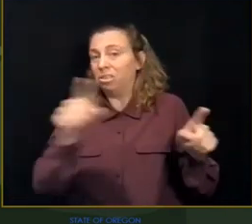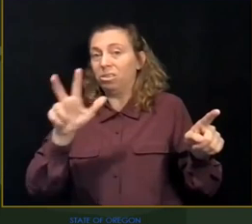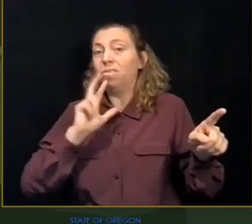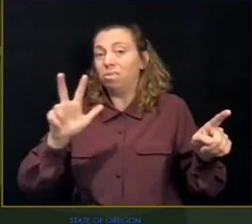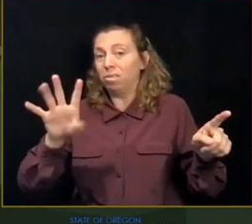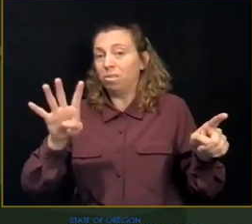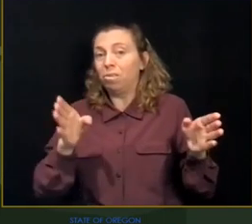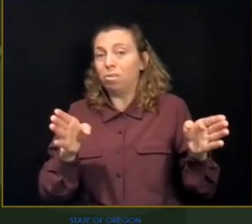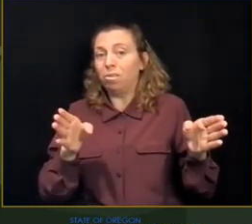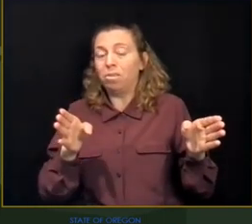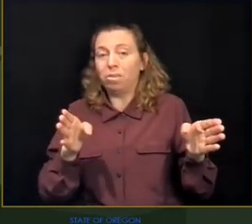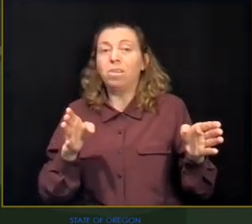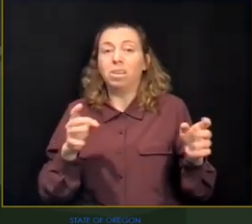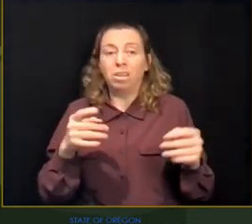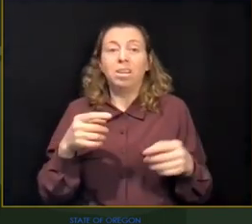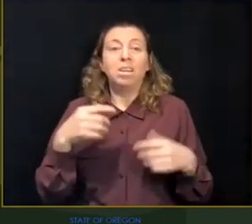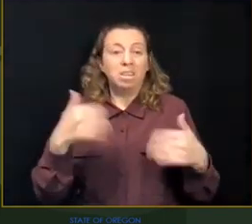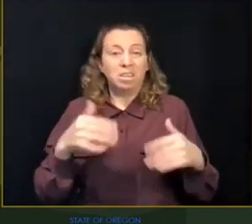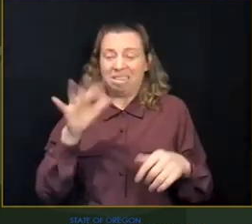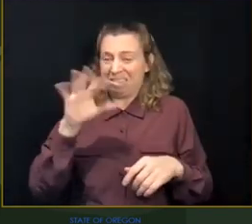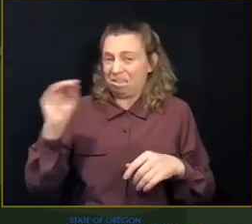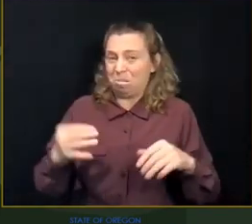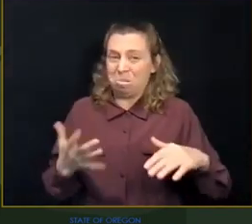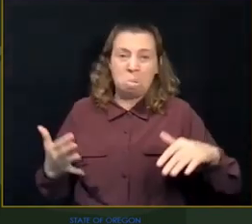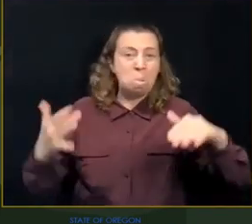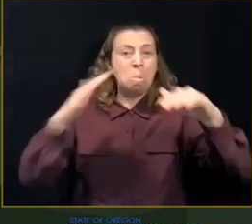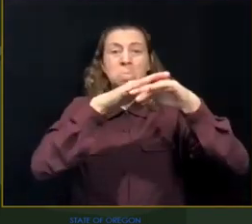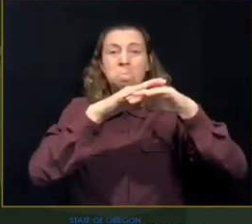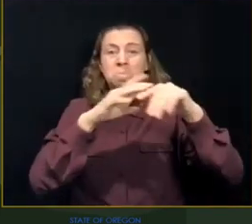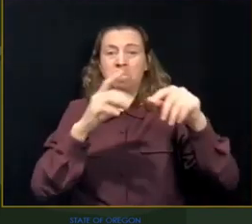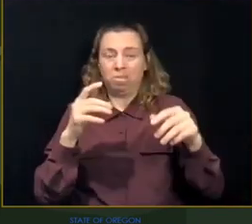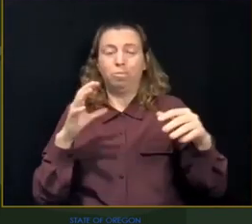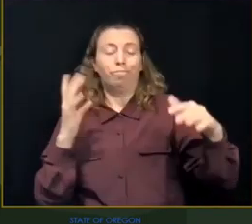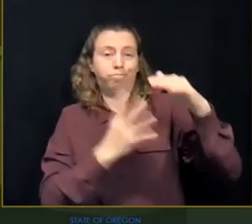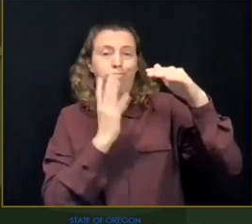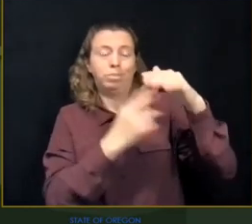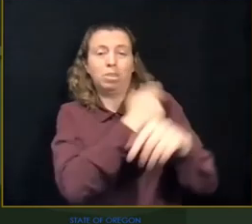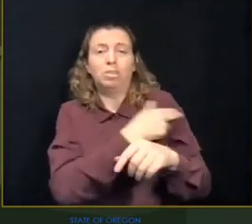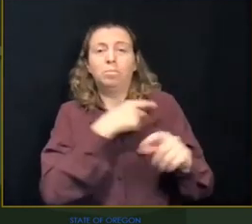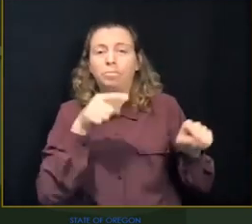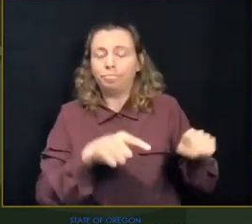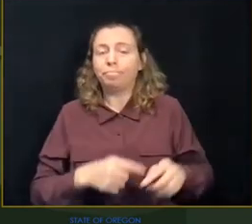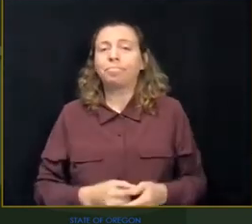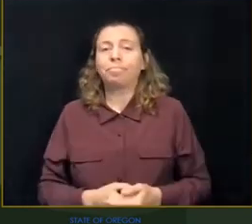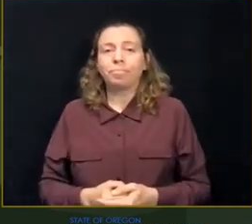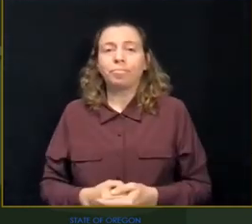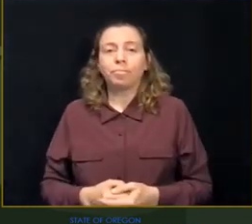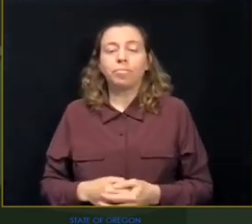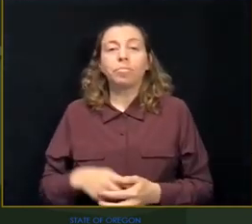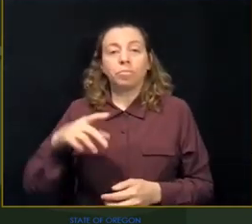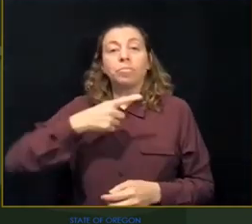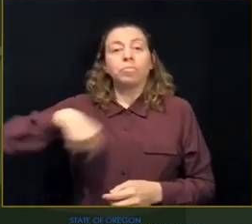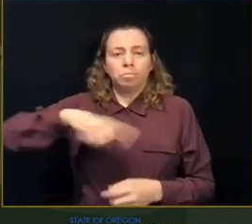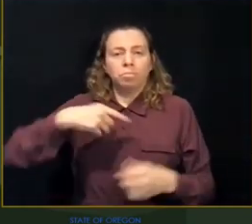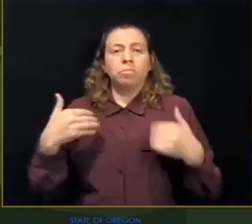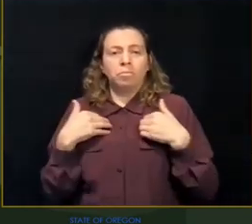I was presented with data showing two paths Oregon could take. One in which we took